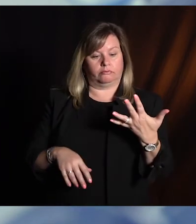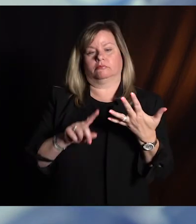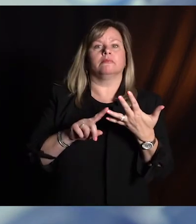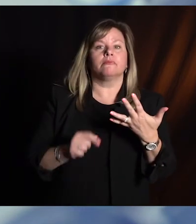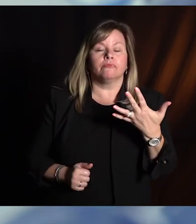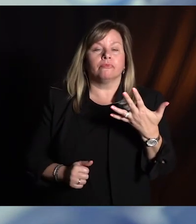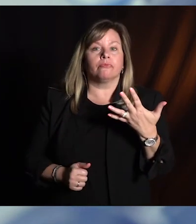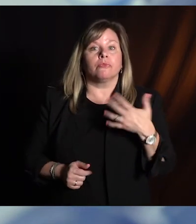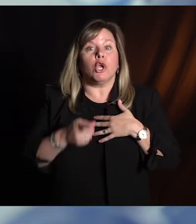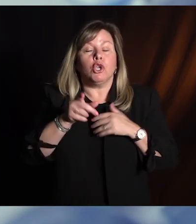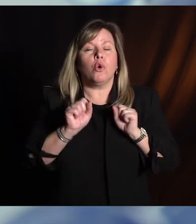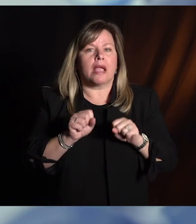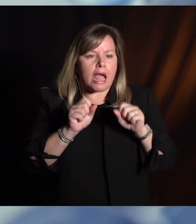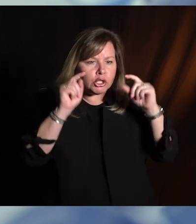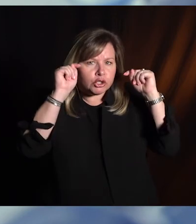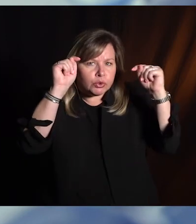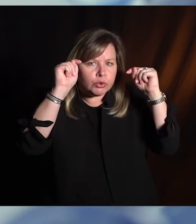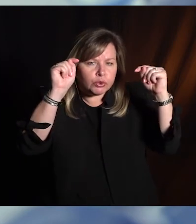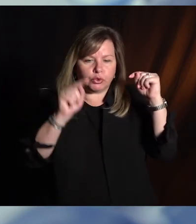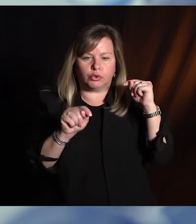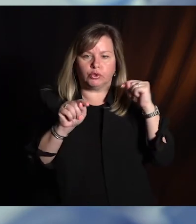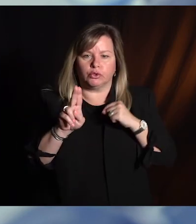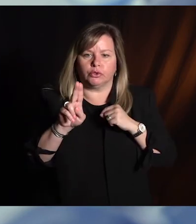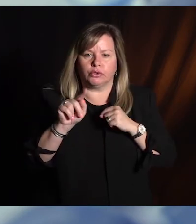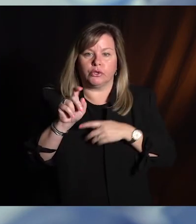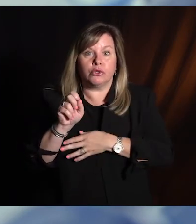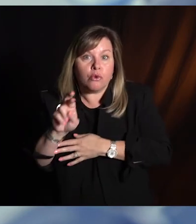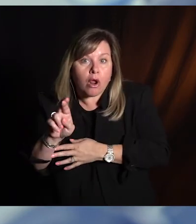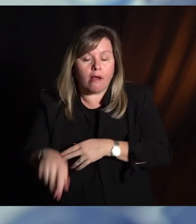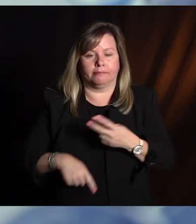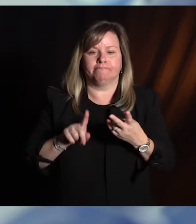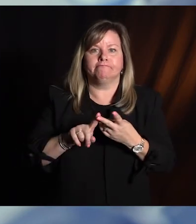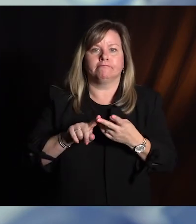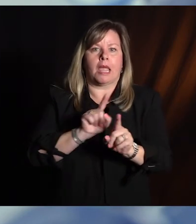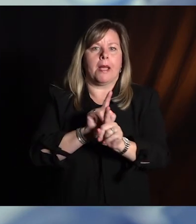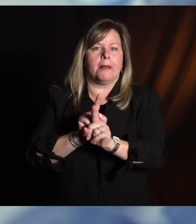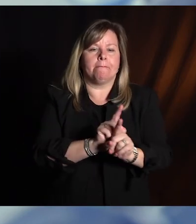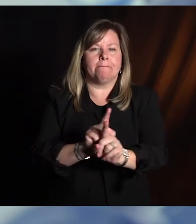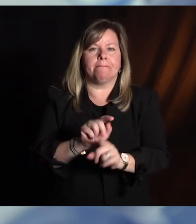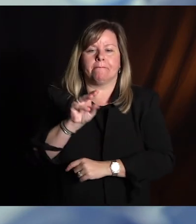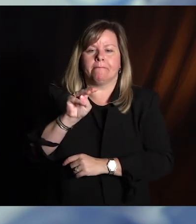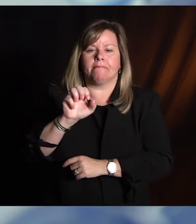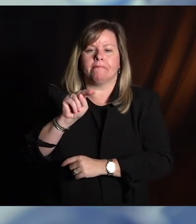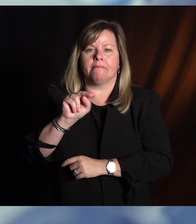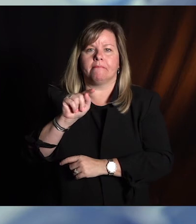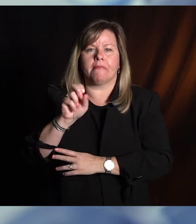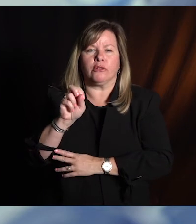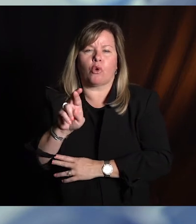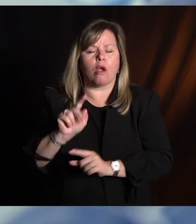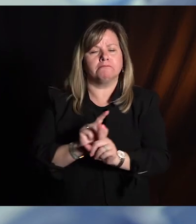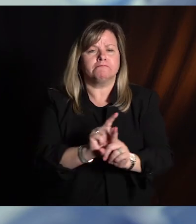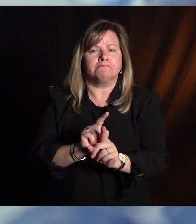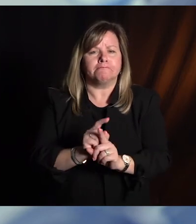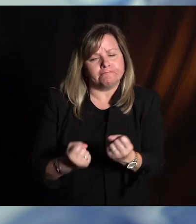tutor or mentor a young person. All the studies that I've seen have shown that there are academic progress